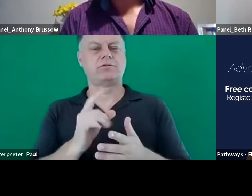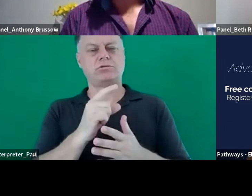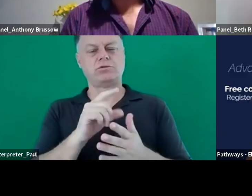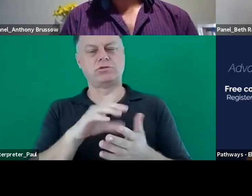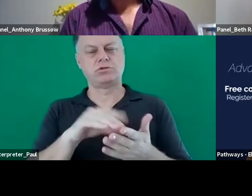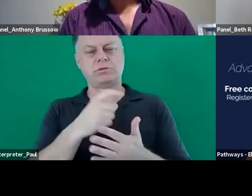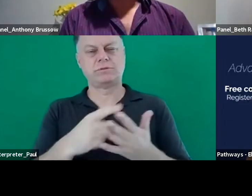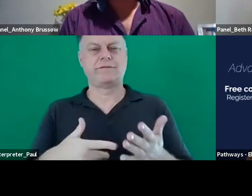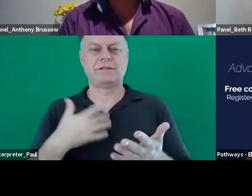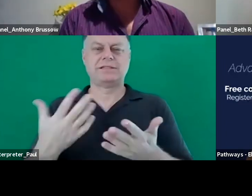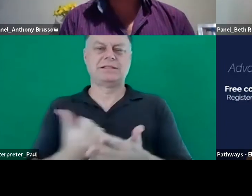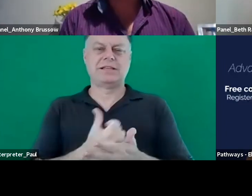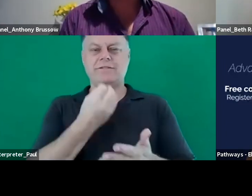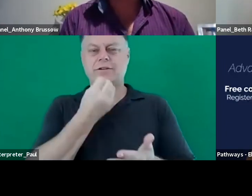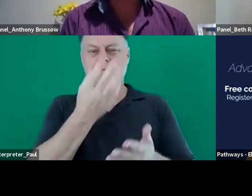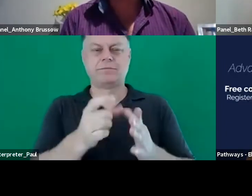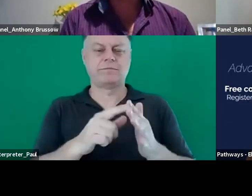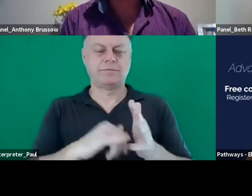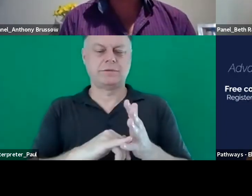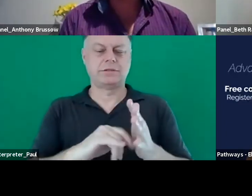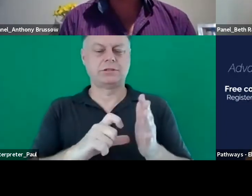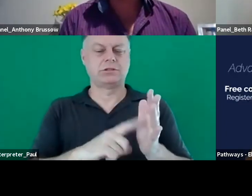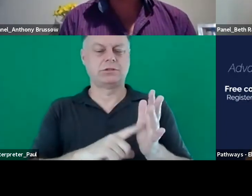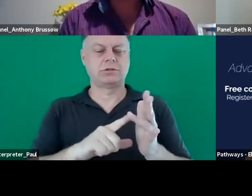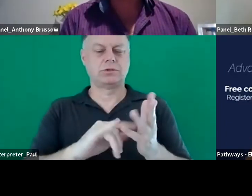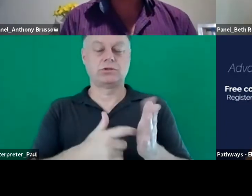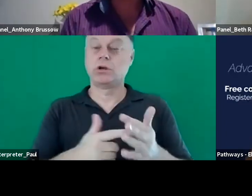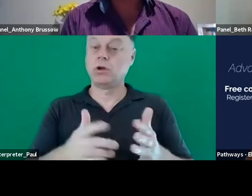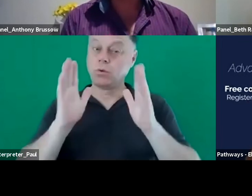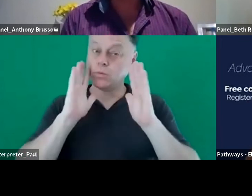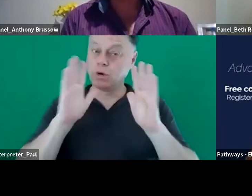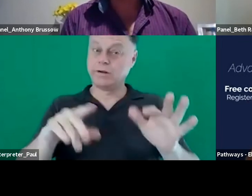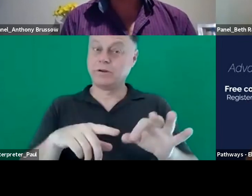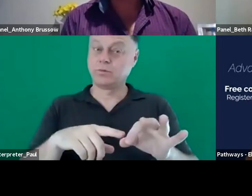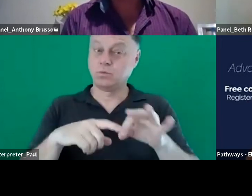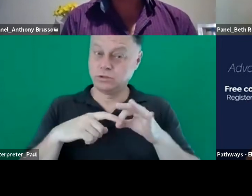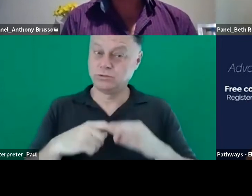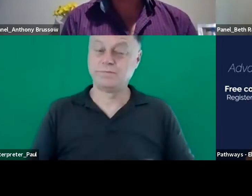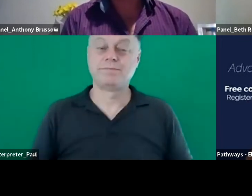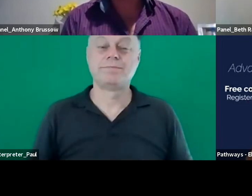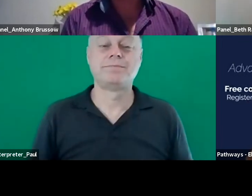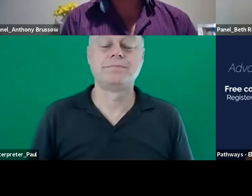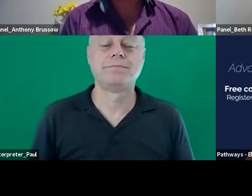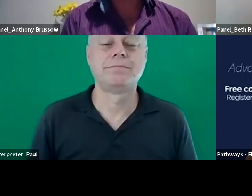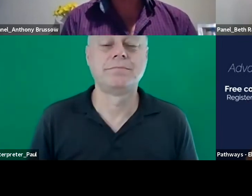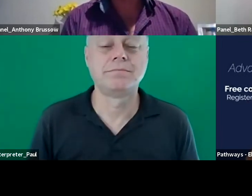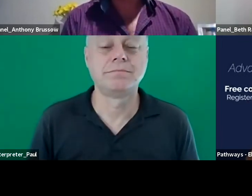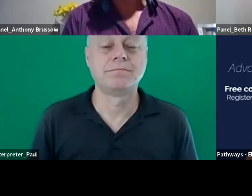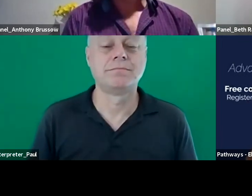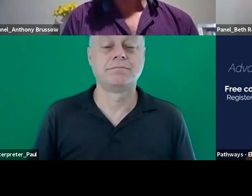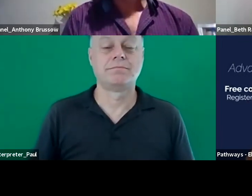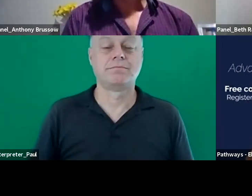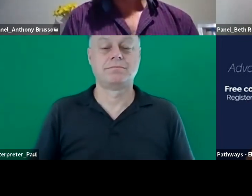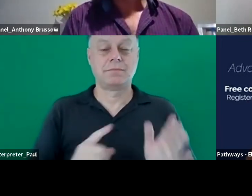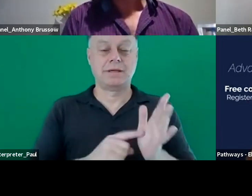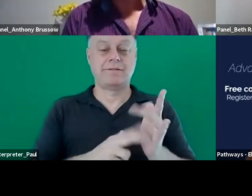okay so that's a wonderful question and i am going to paste a link into the chat